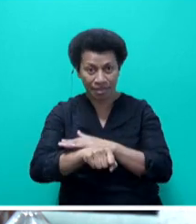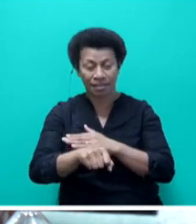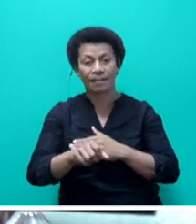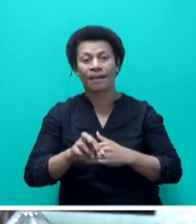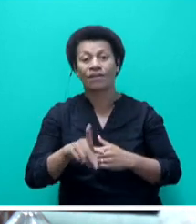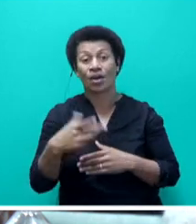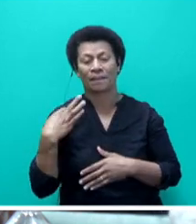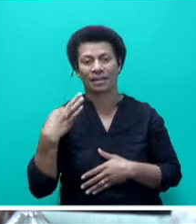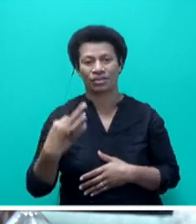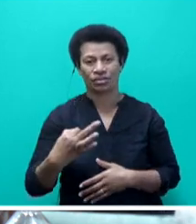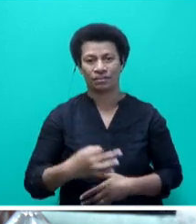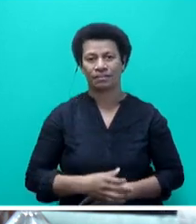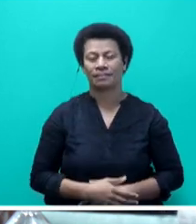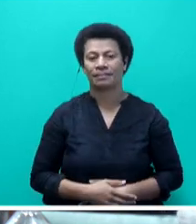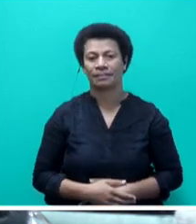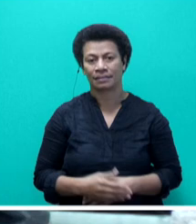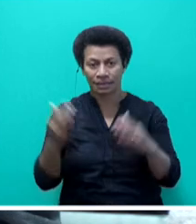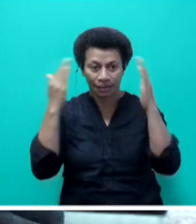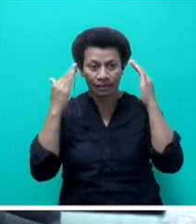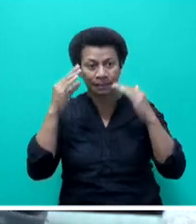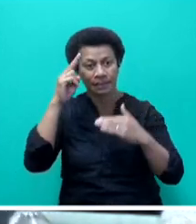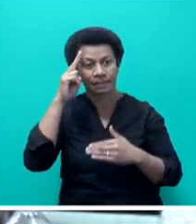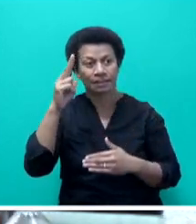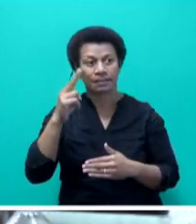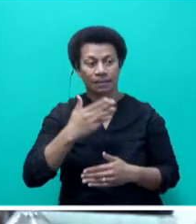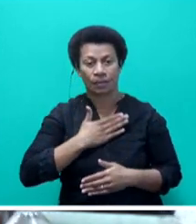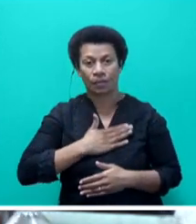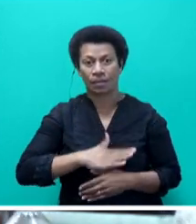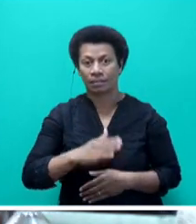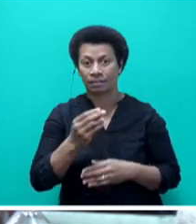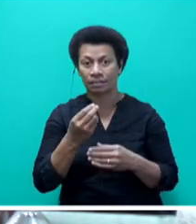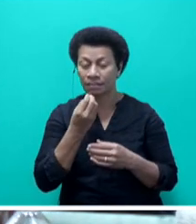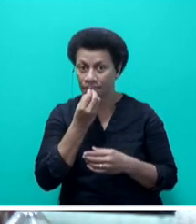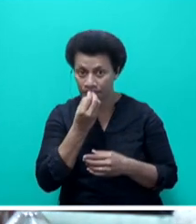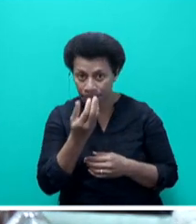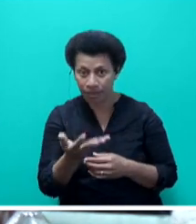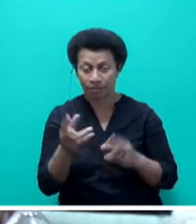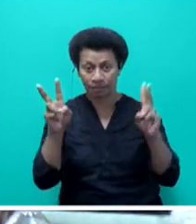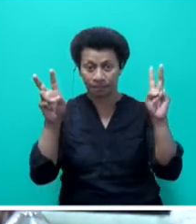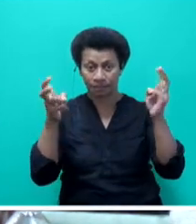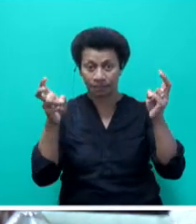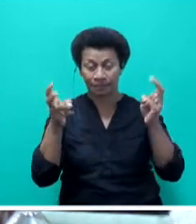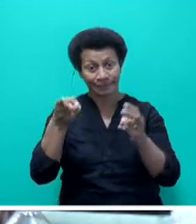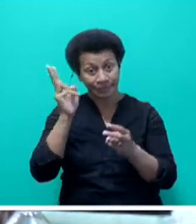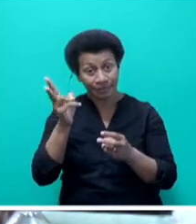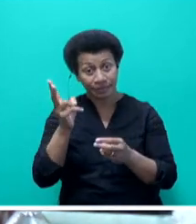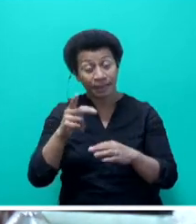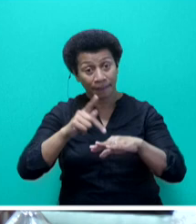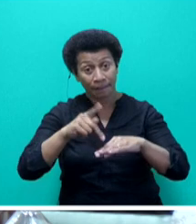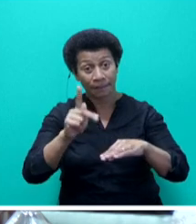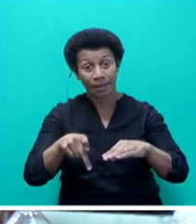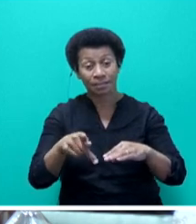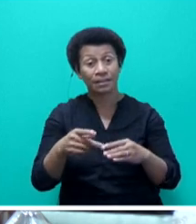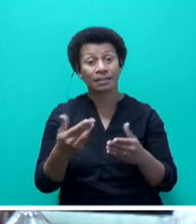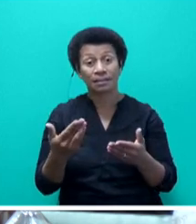to make the application, sir. Speaker, sir, just on that note, I would also like to highlight, as we have said repeatedly in Parliament, that